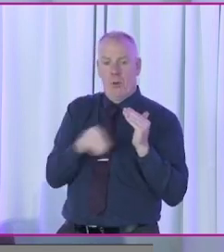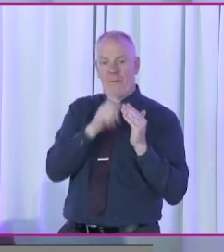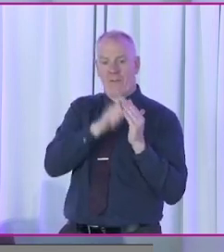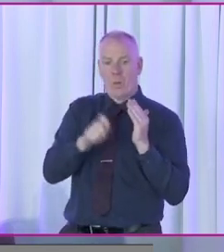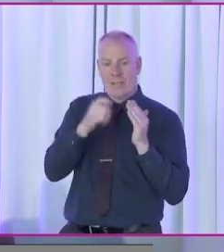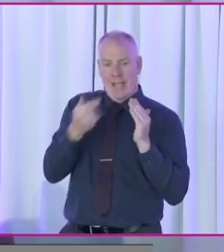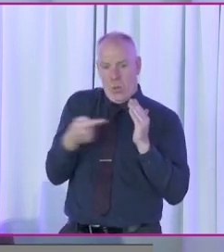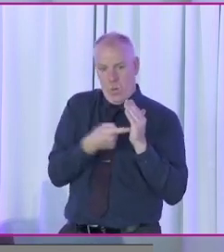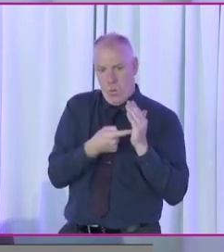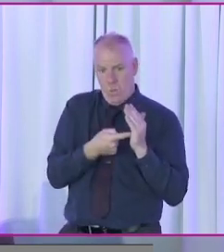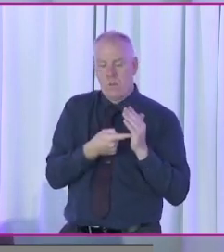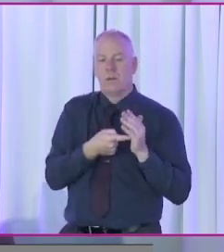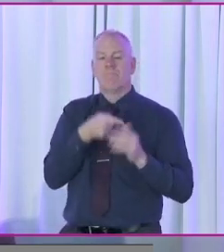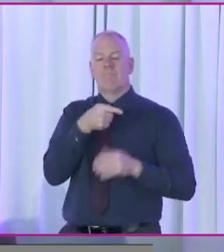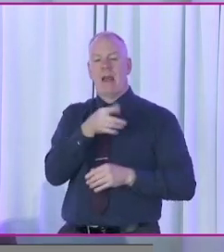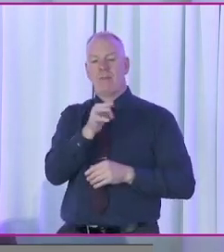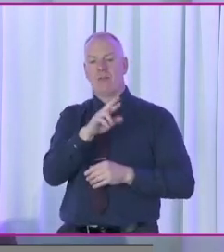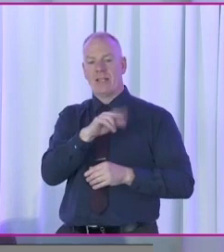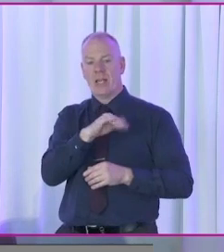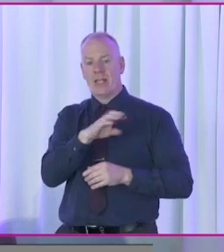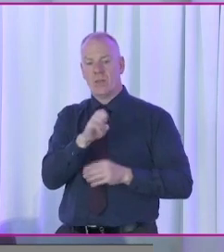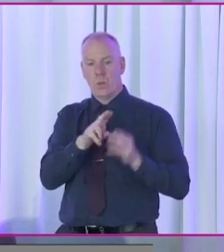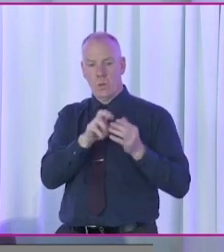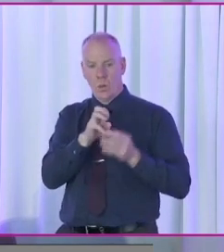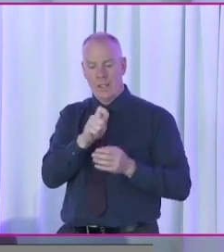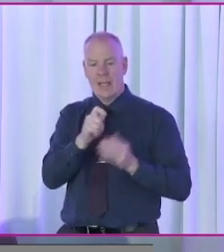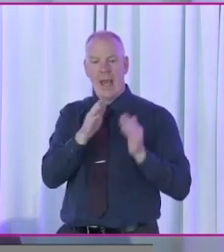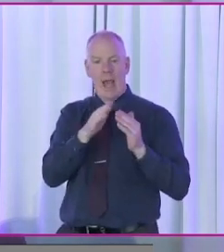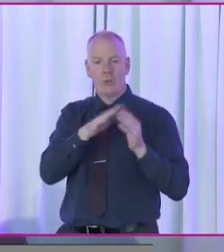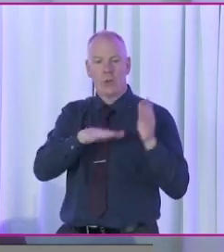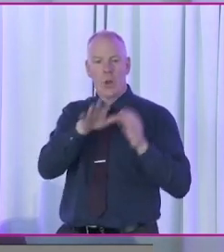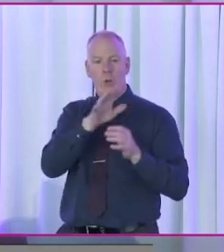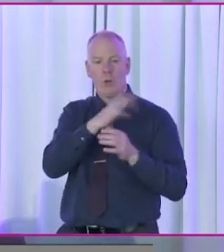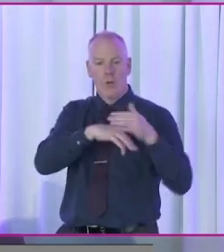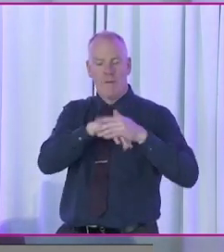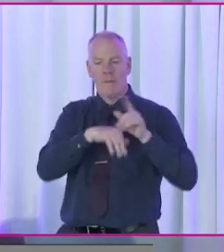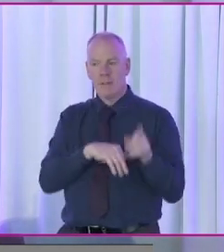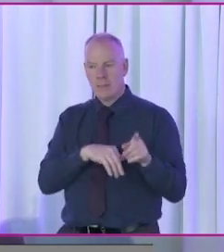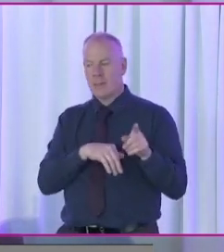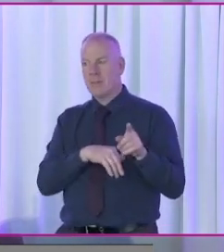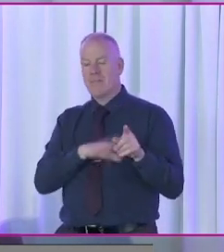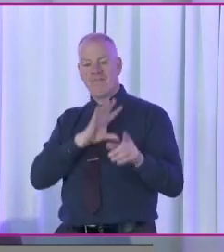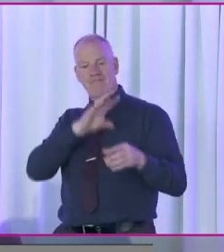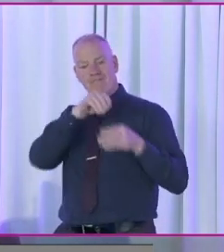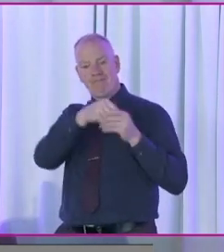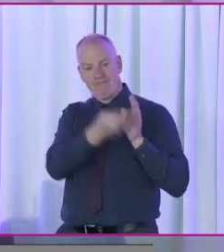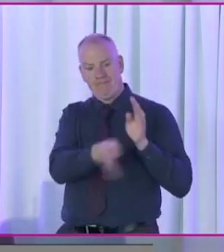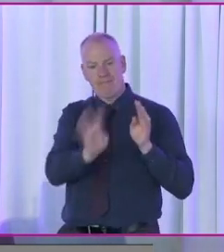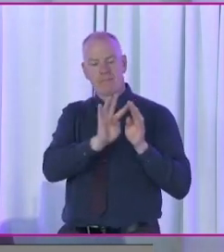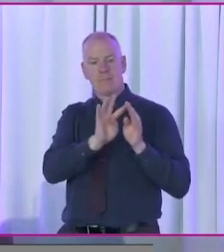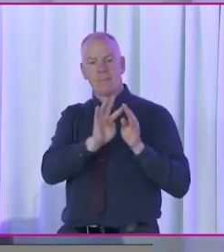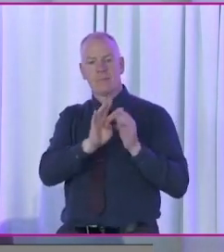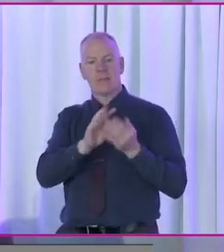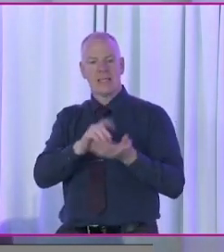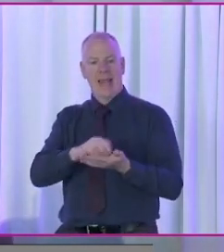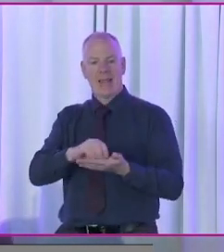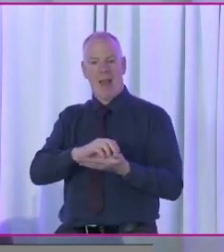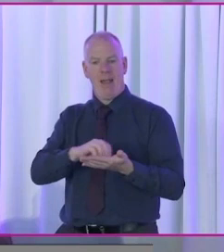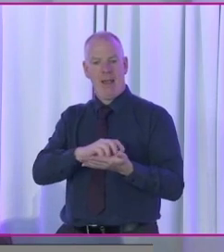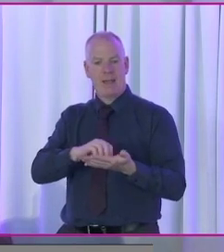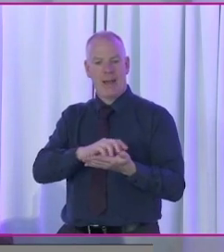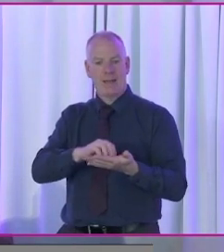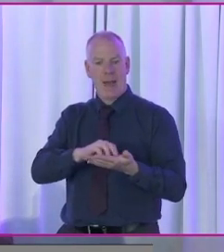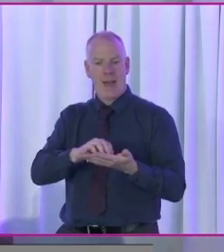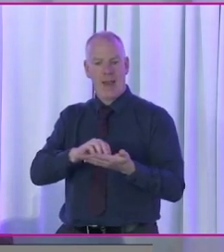where voting is now. So it's the Franchise Unit, Housing and Local Government. So, on that then, we got tactile template